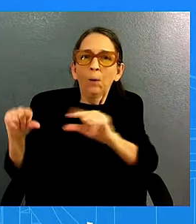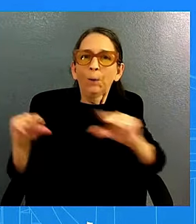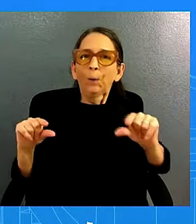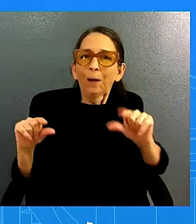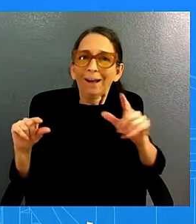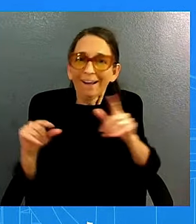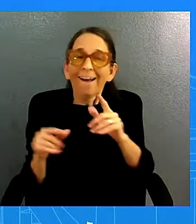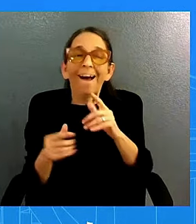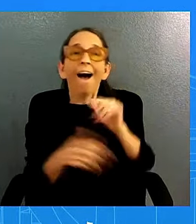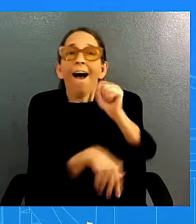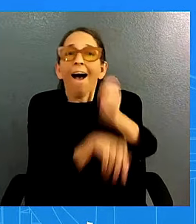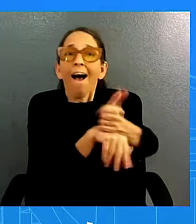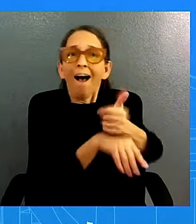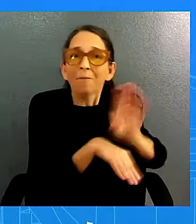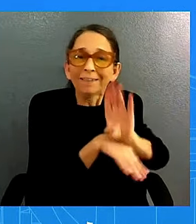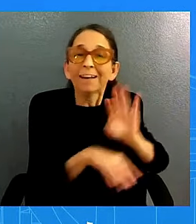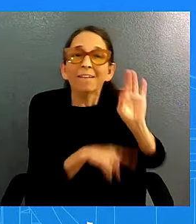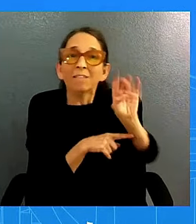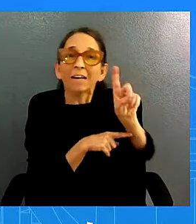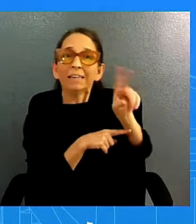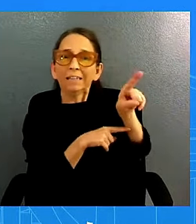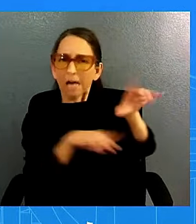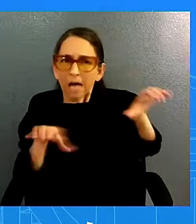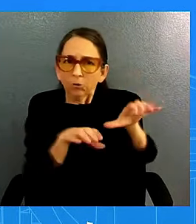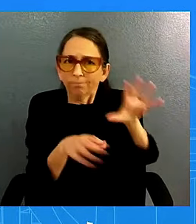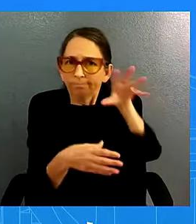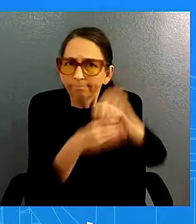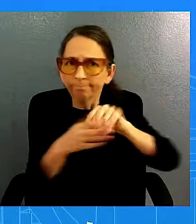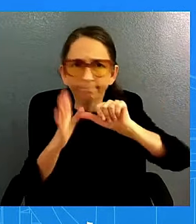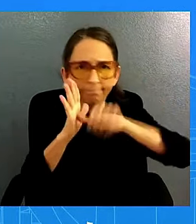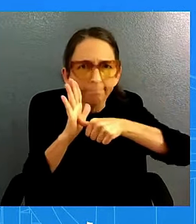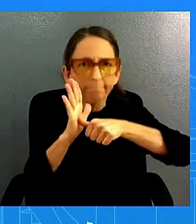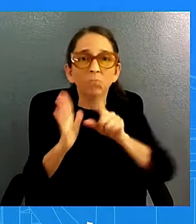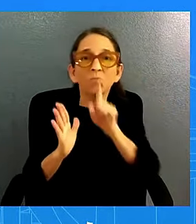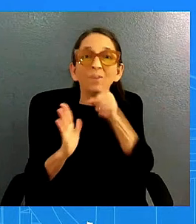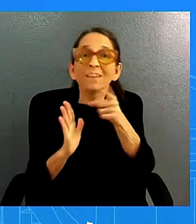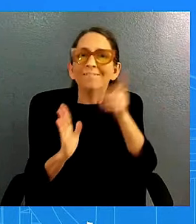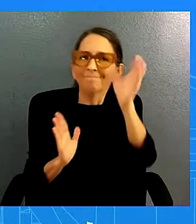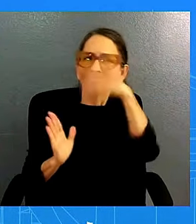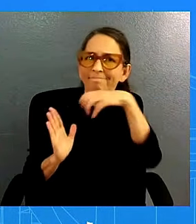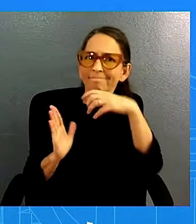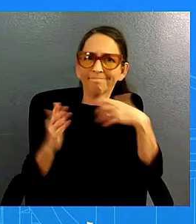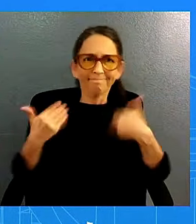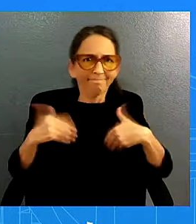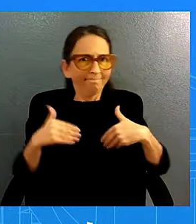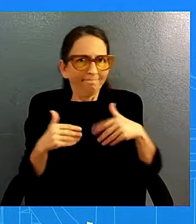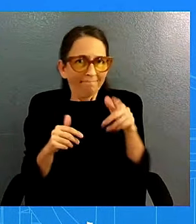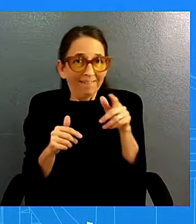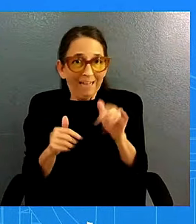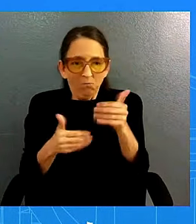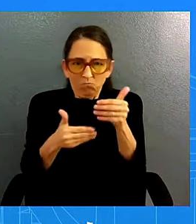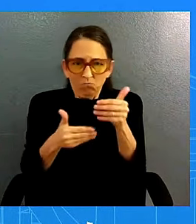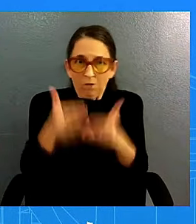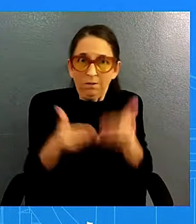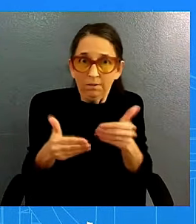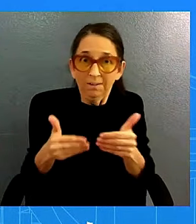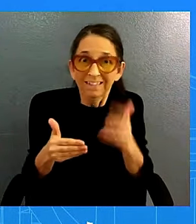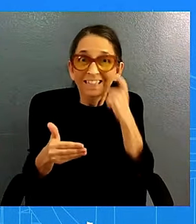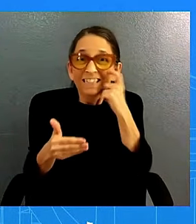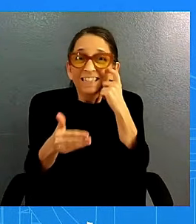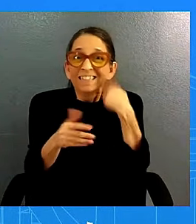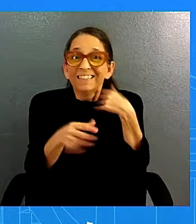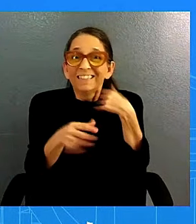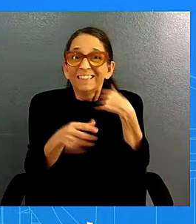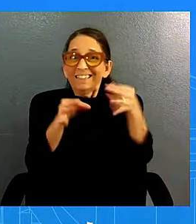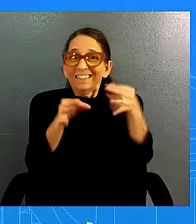underscored the historically unusual fact that all of the progress i just described occurred during a period of significant and